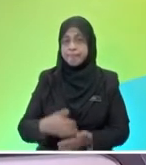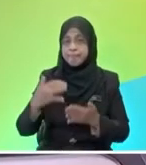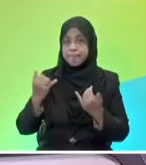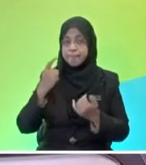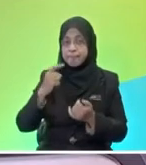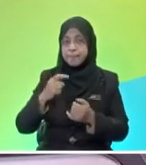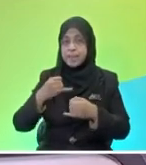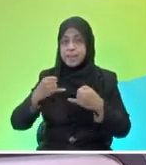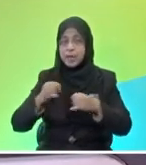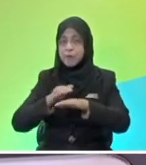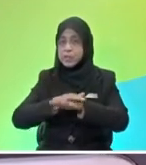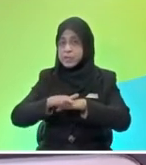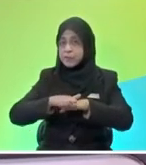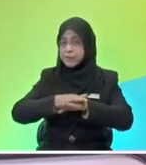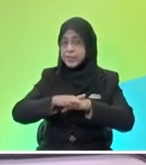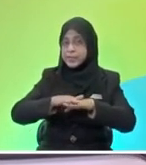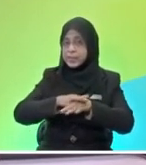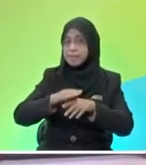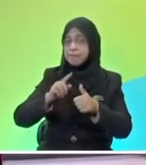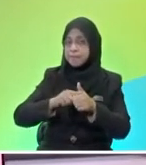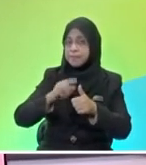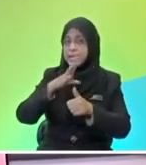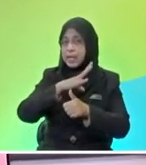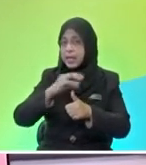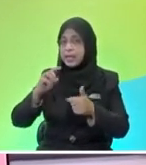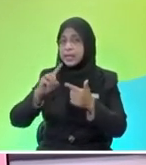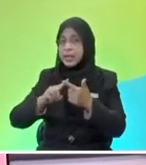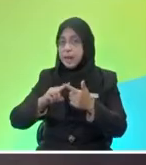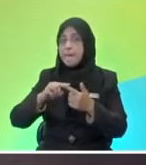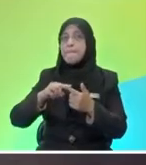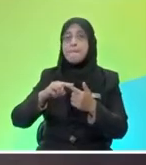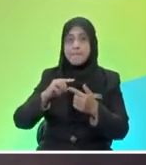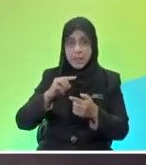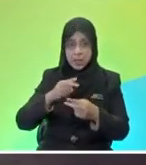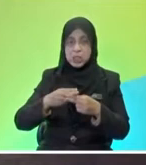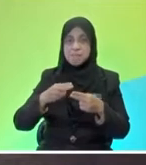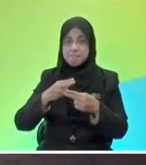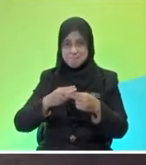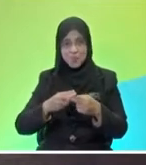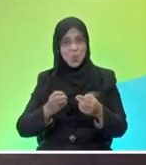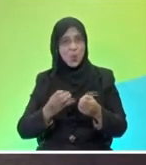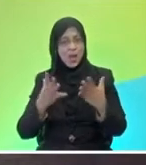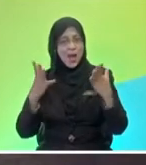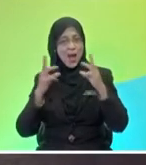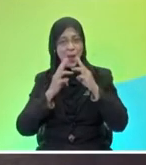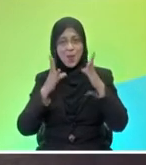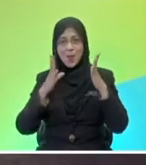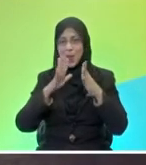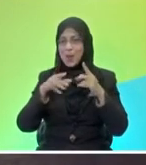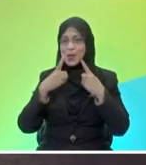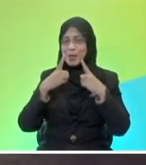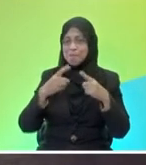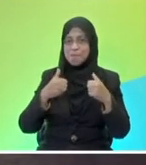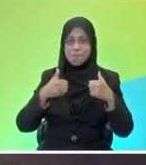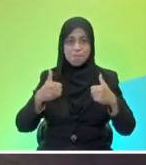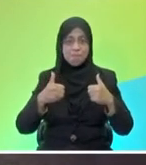surface and the mass. Wow, well done. I think both our pupils answered correctly. Do